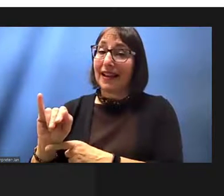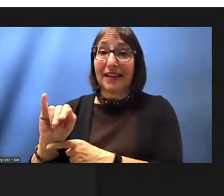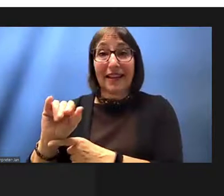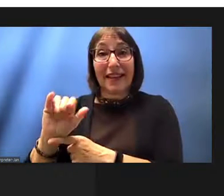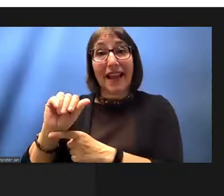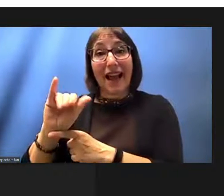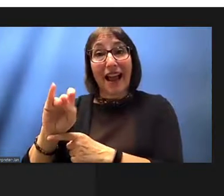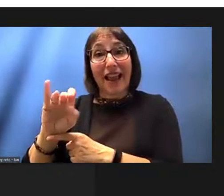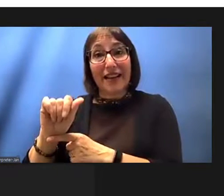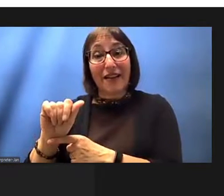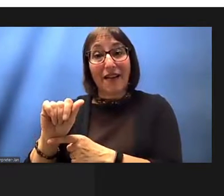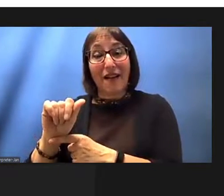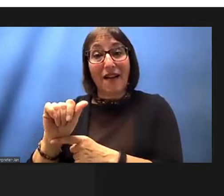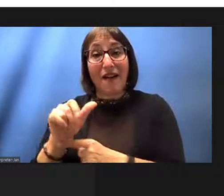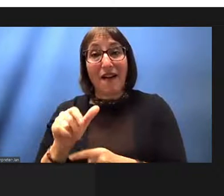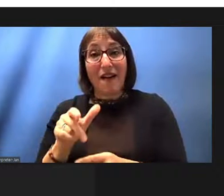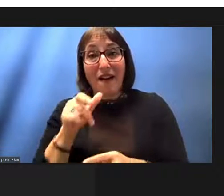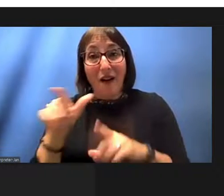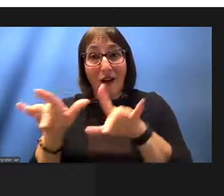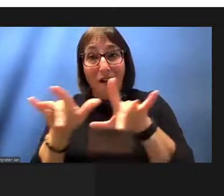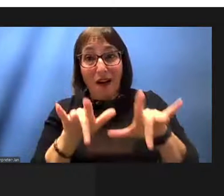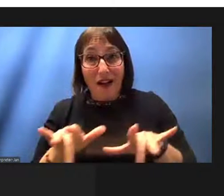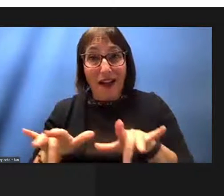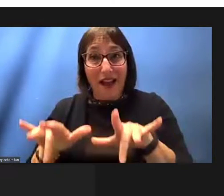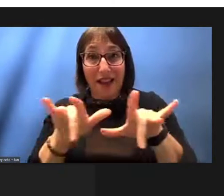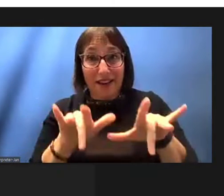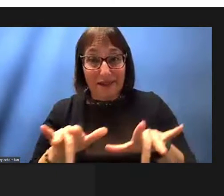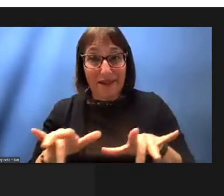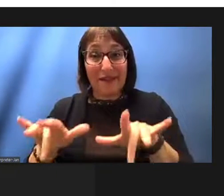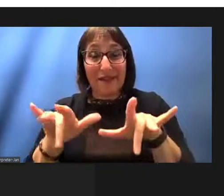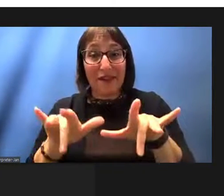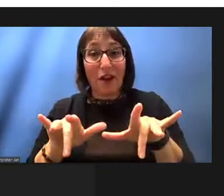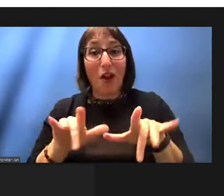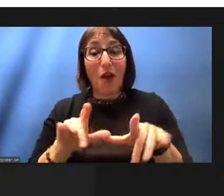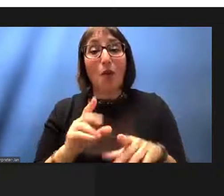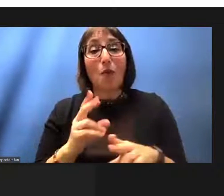first we're we're using first